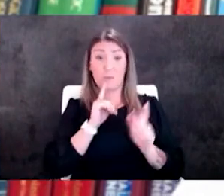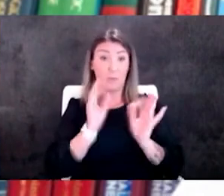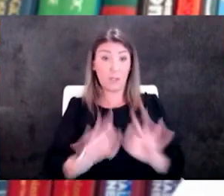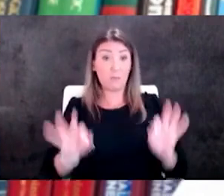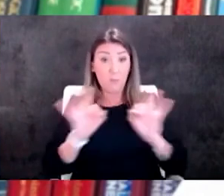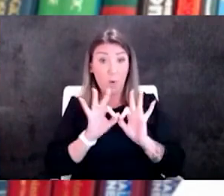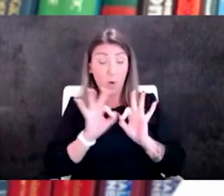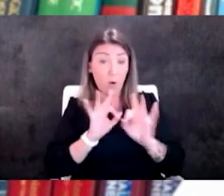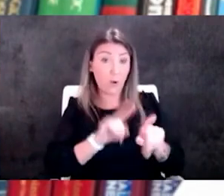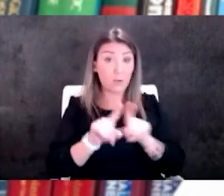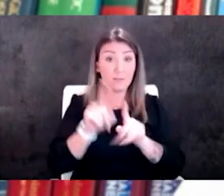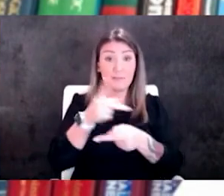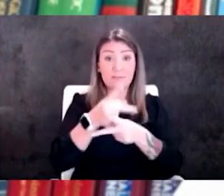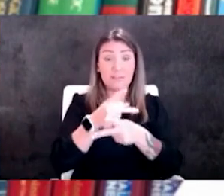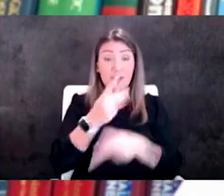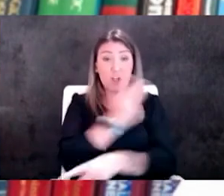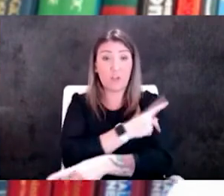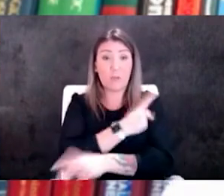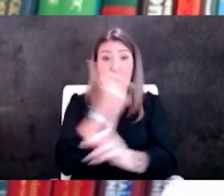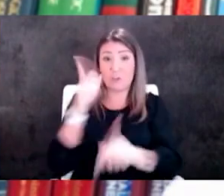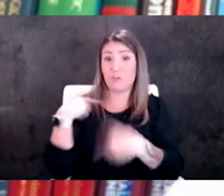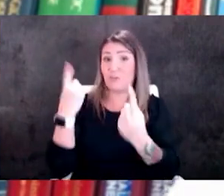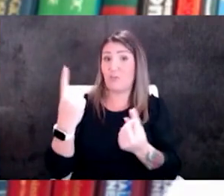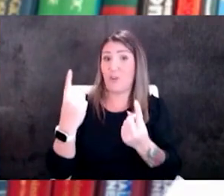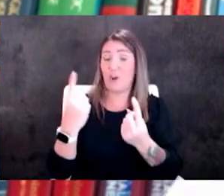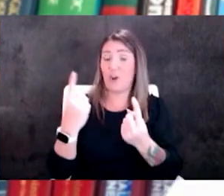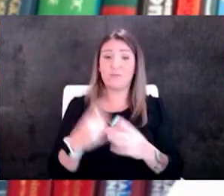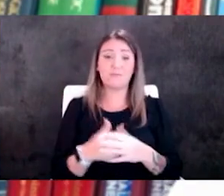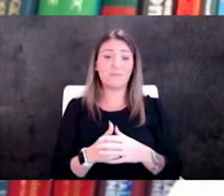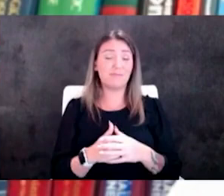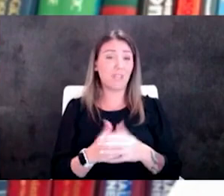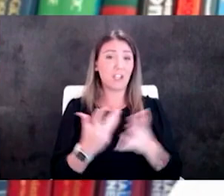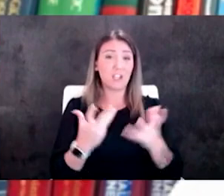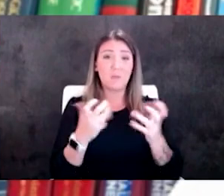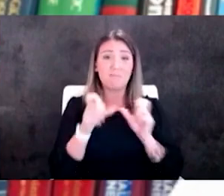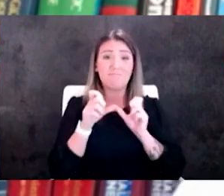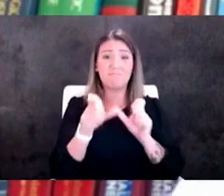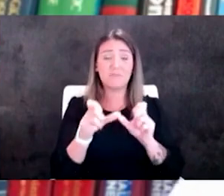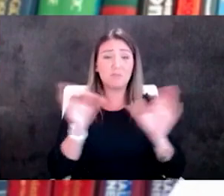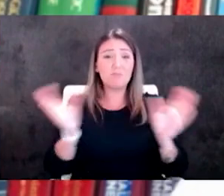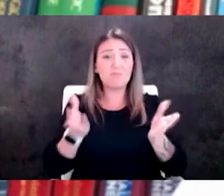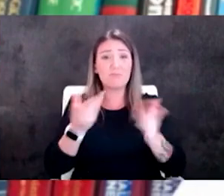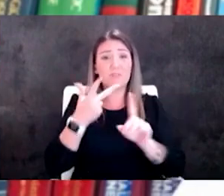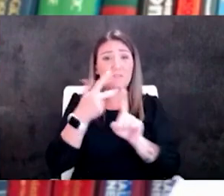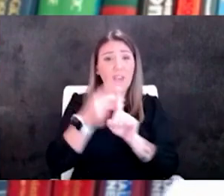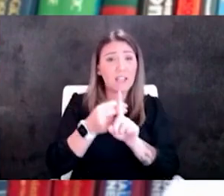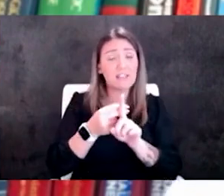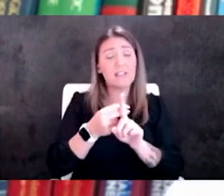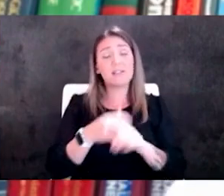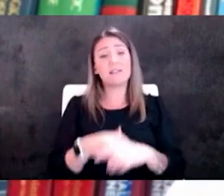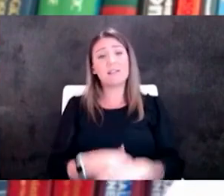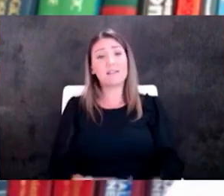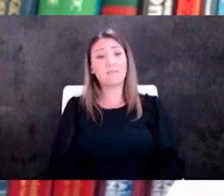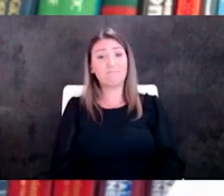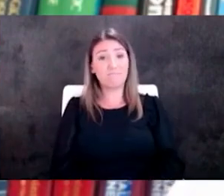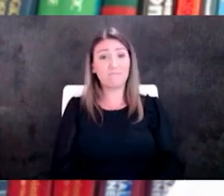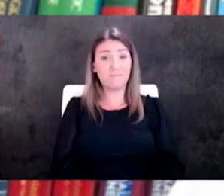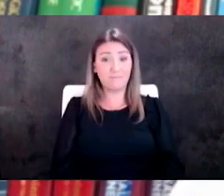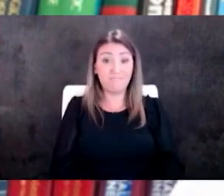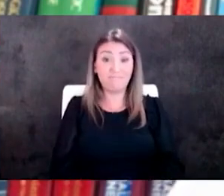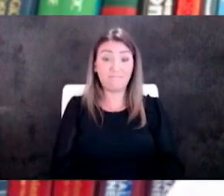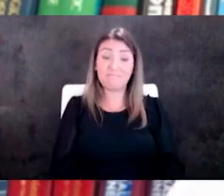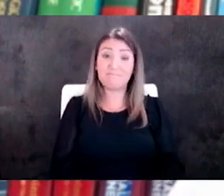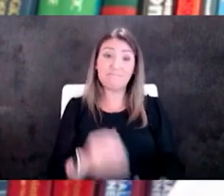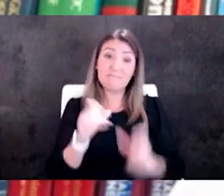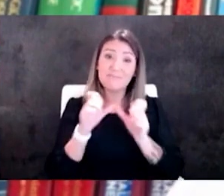care of the patients that we've gotten so far so i would just continue to push for vaccinations and and continue